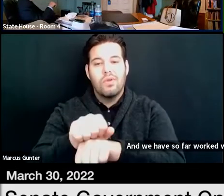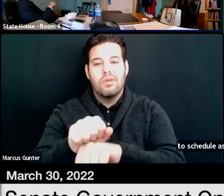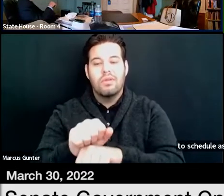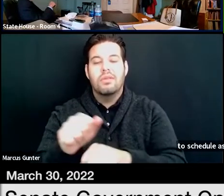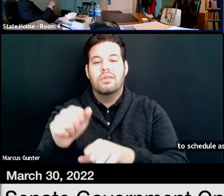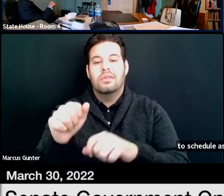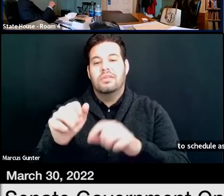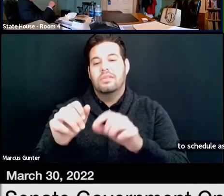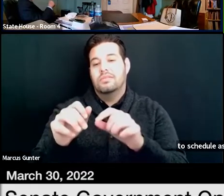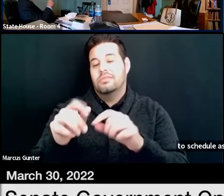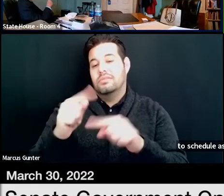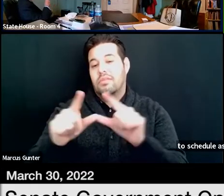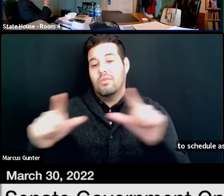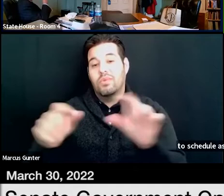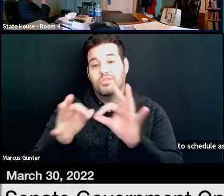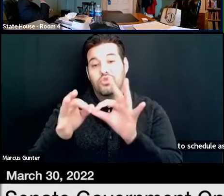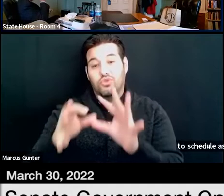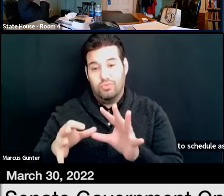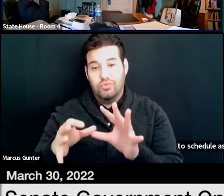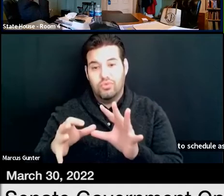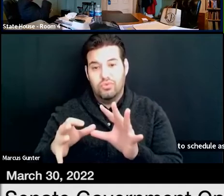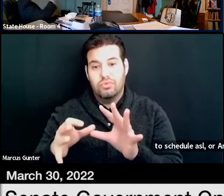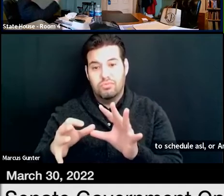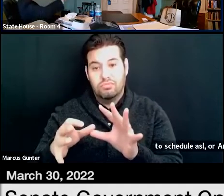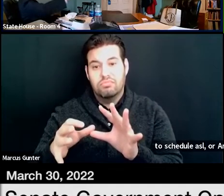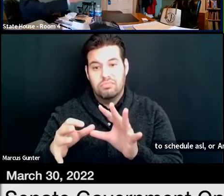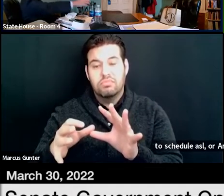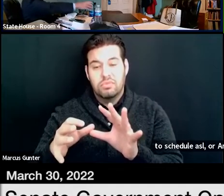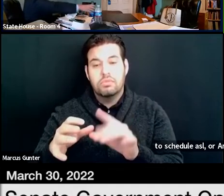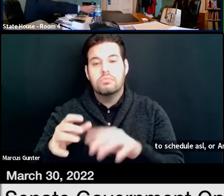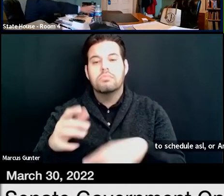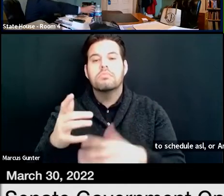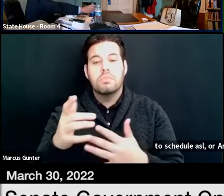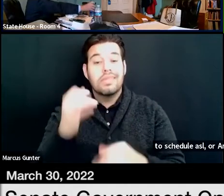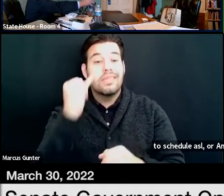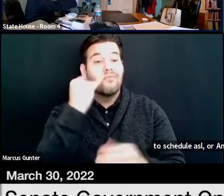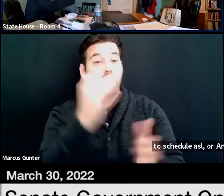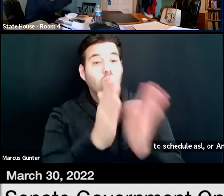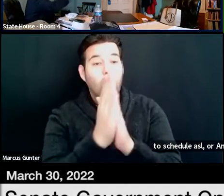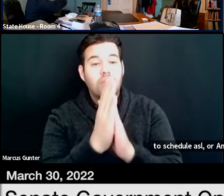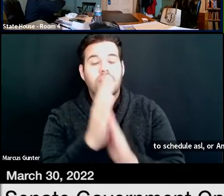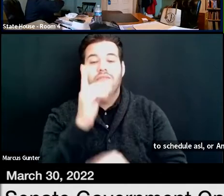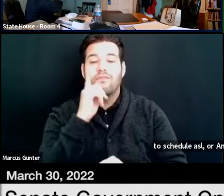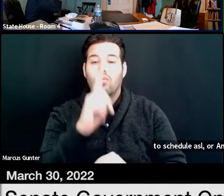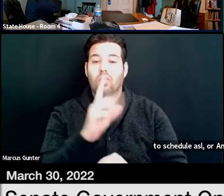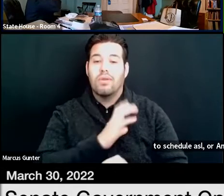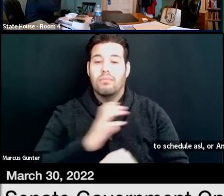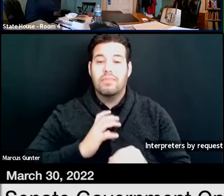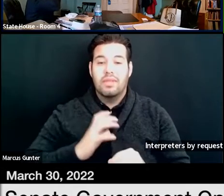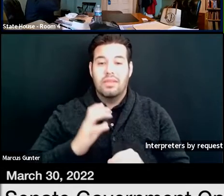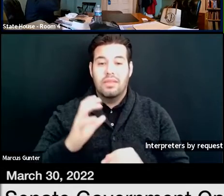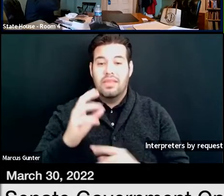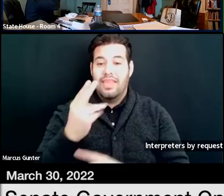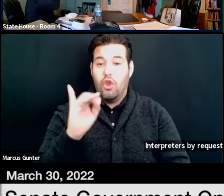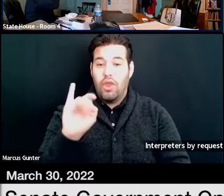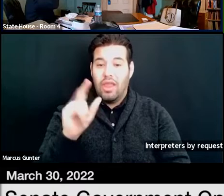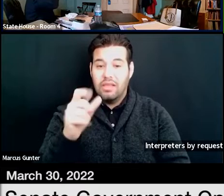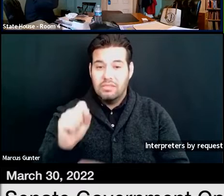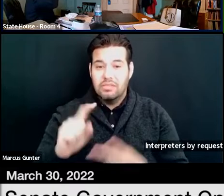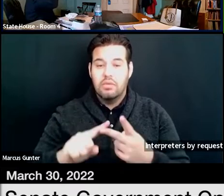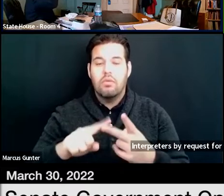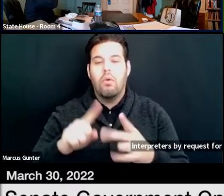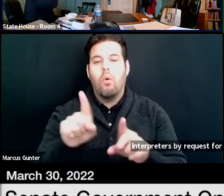Language, interpreters by request for committee hearings, as well as the House floor.